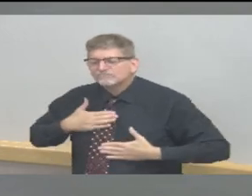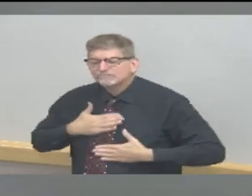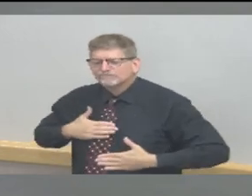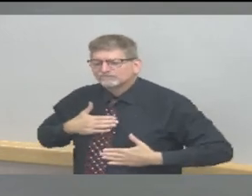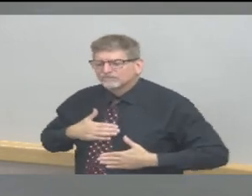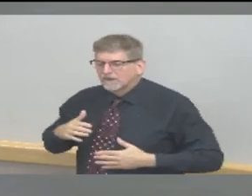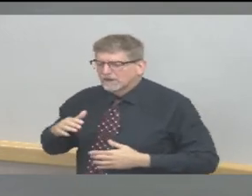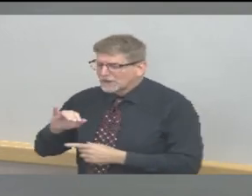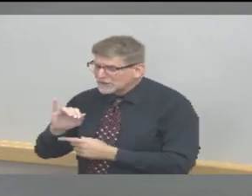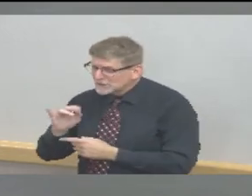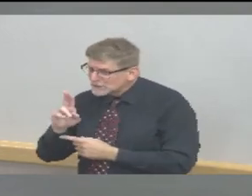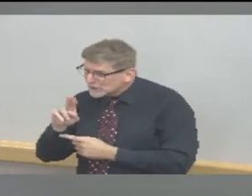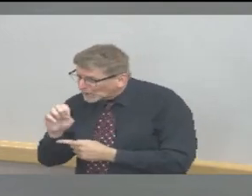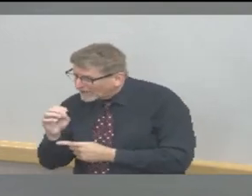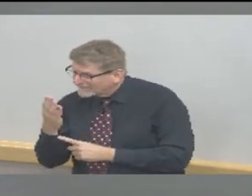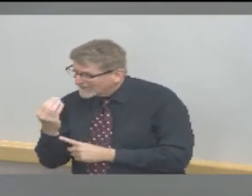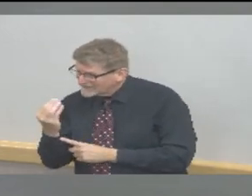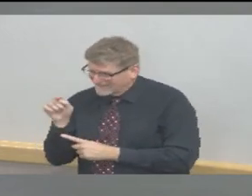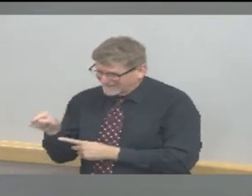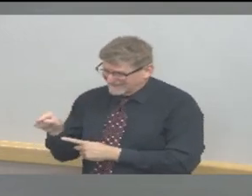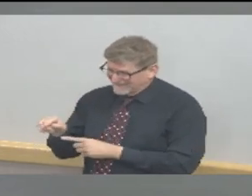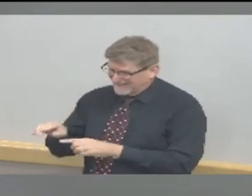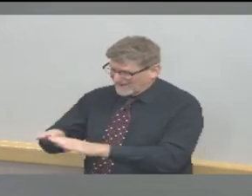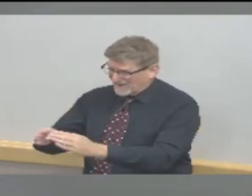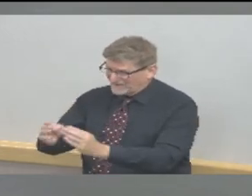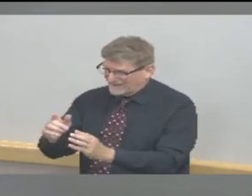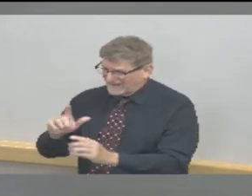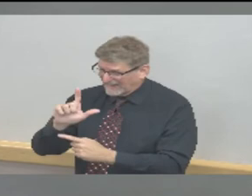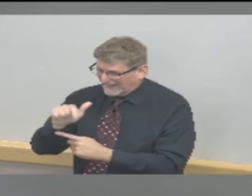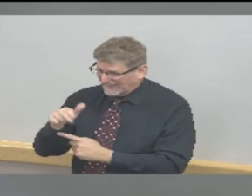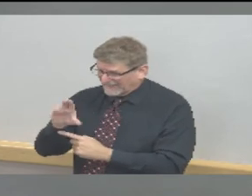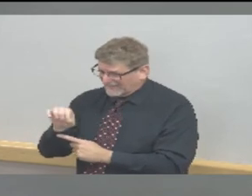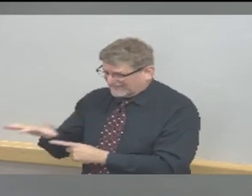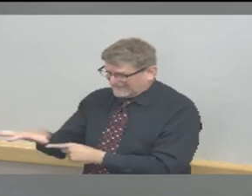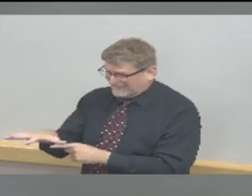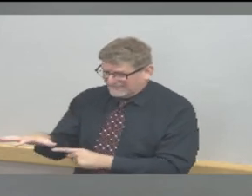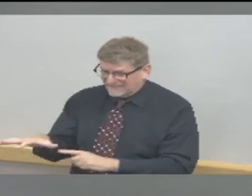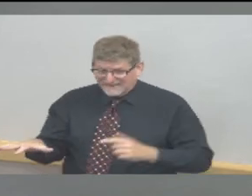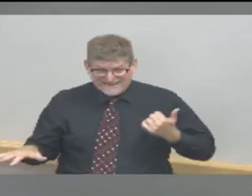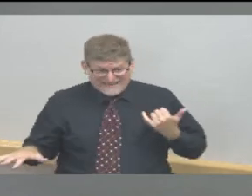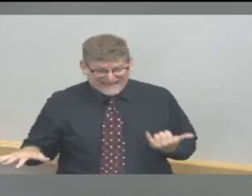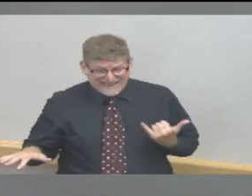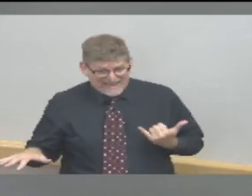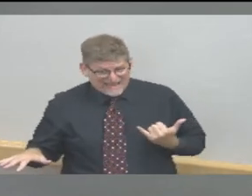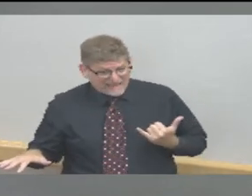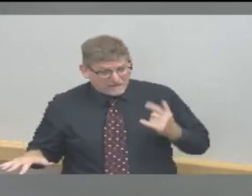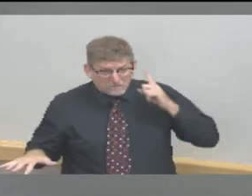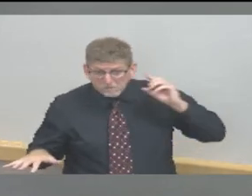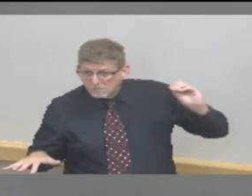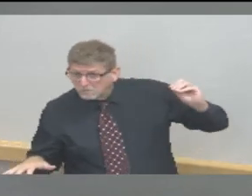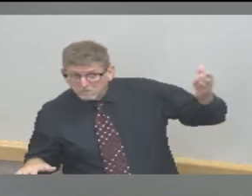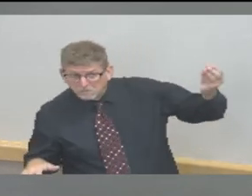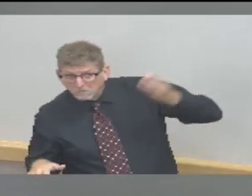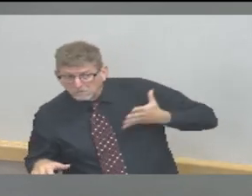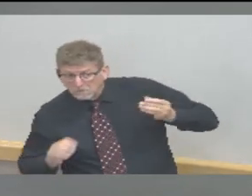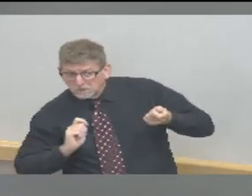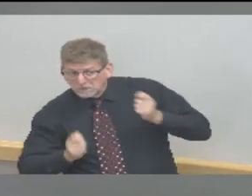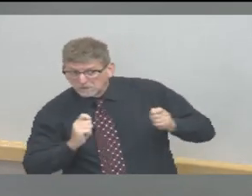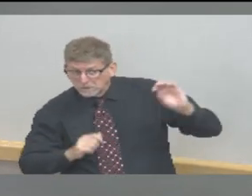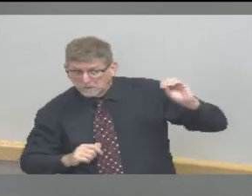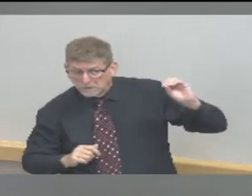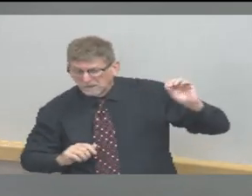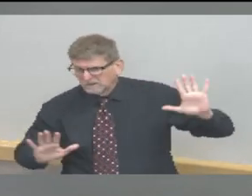until we learn otherwise from governor Holcomb we interpret that date to also